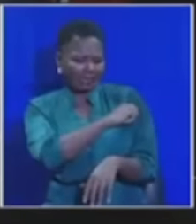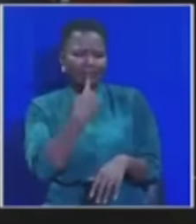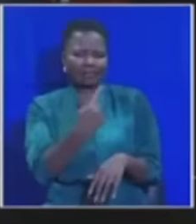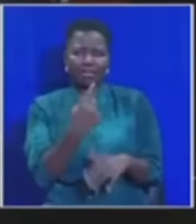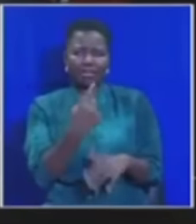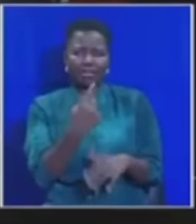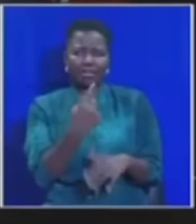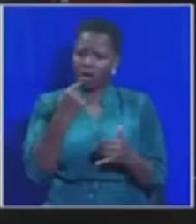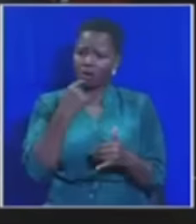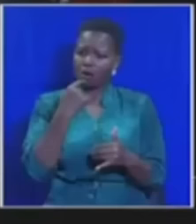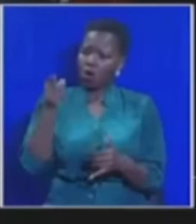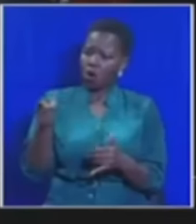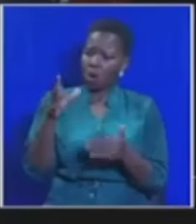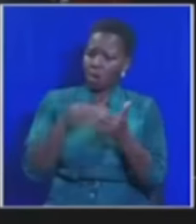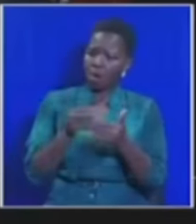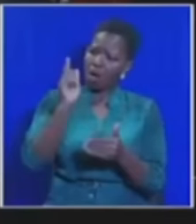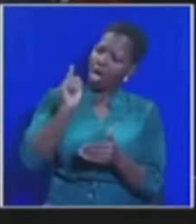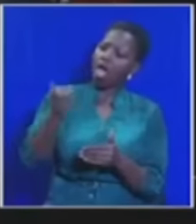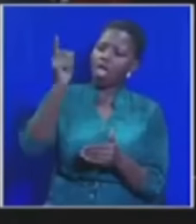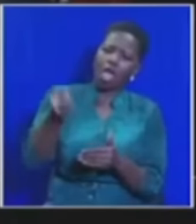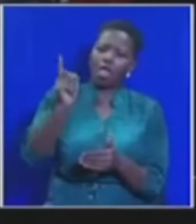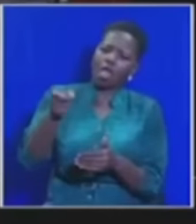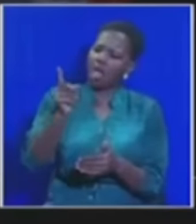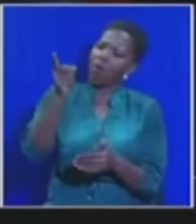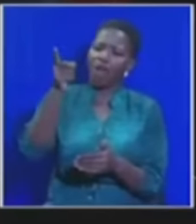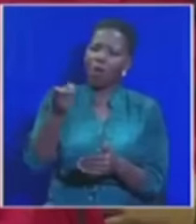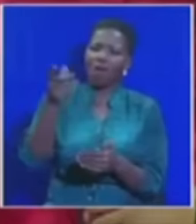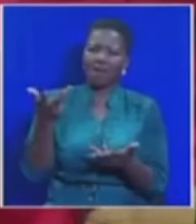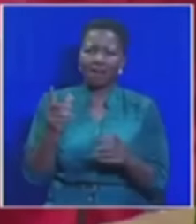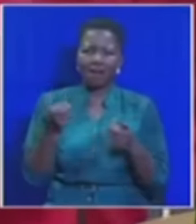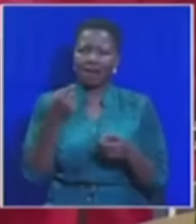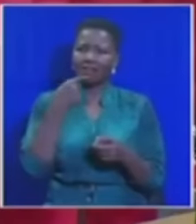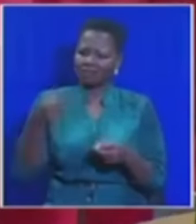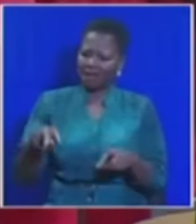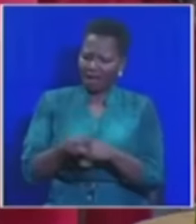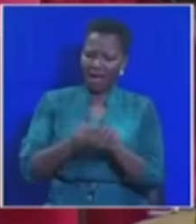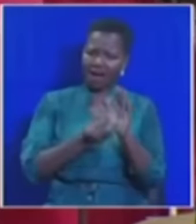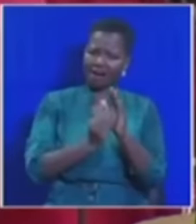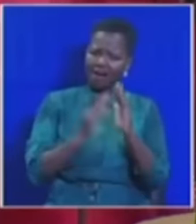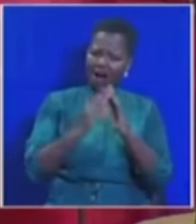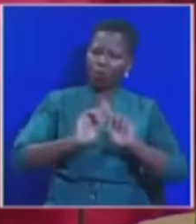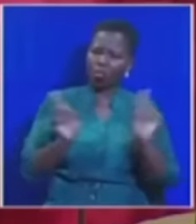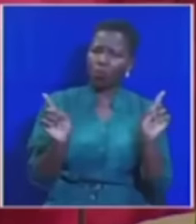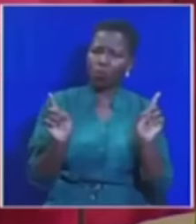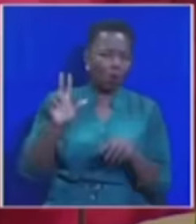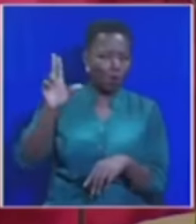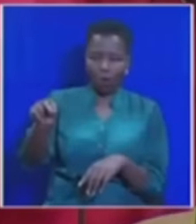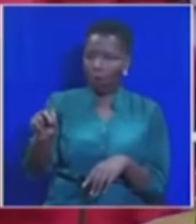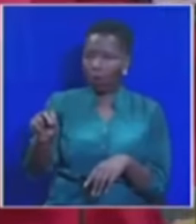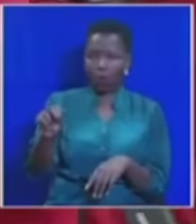You can't call an Honourable Member. What's This is not a car, here. Honourable Member, take your seat.